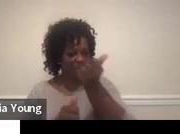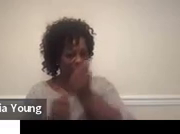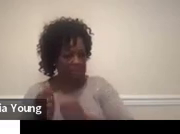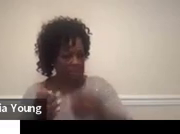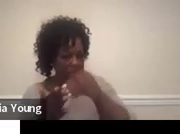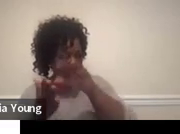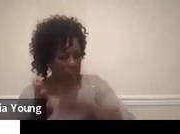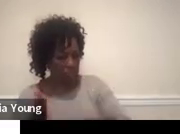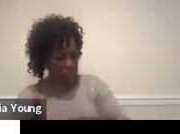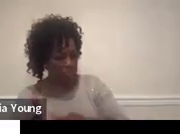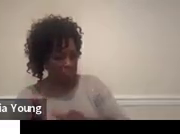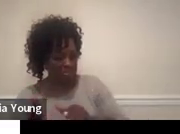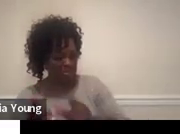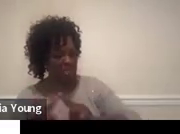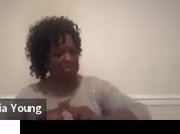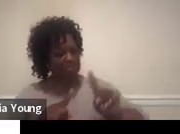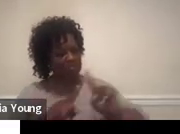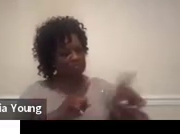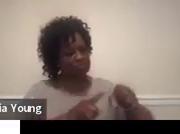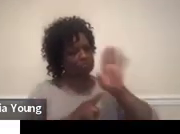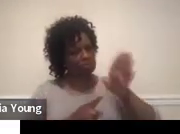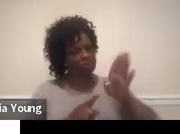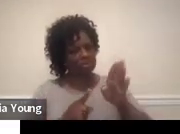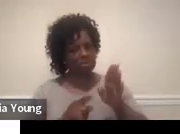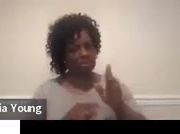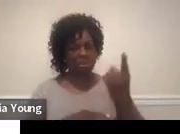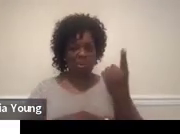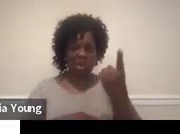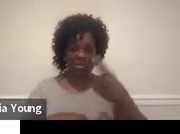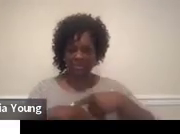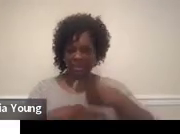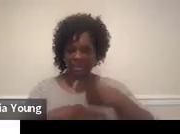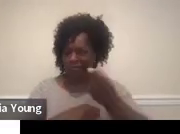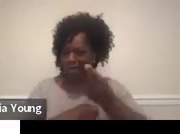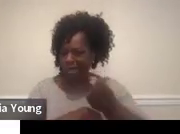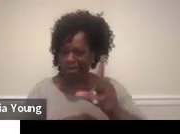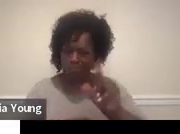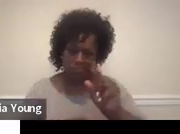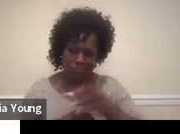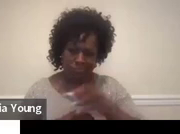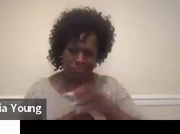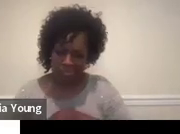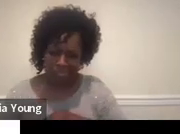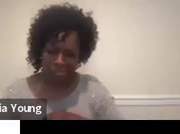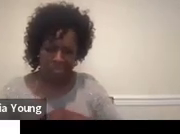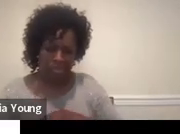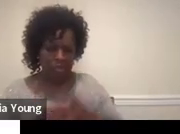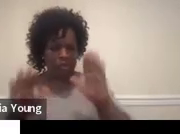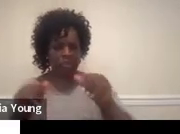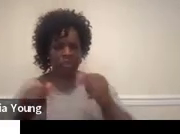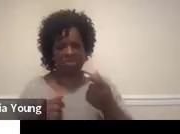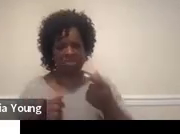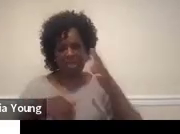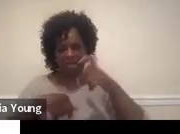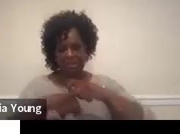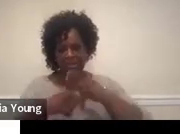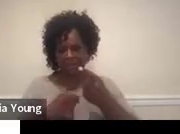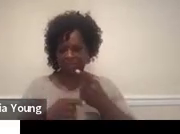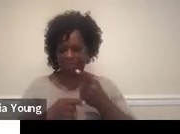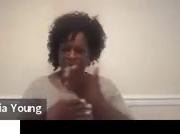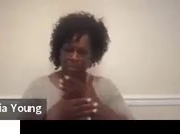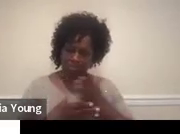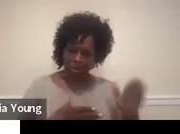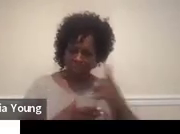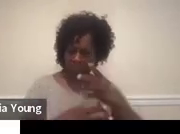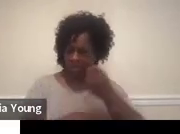really shouldn't be. It shouldn't be done once a year. It should hopefully be done several times throughout the year.